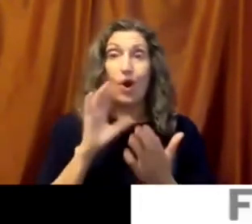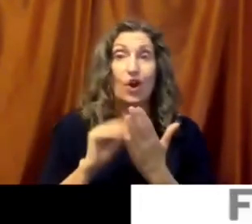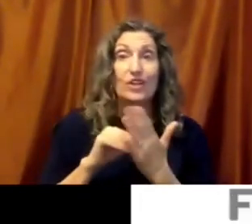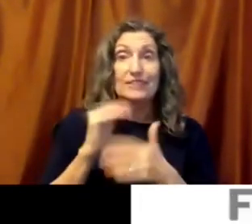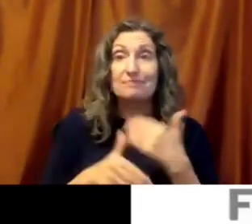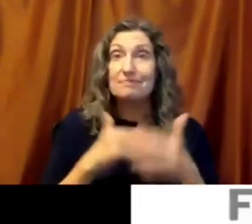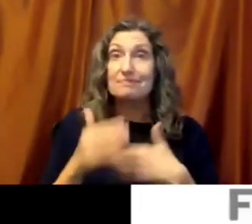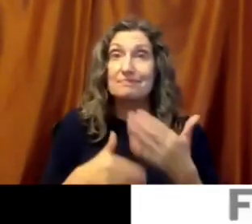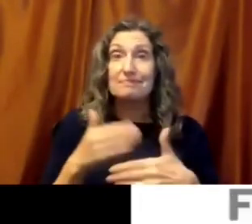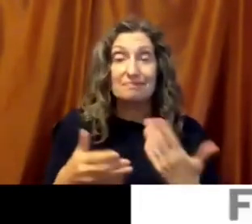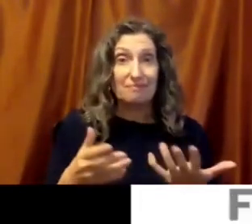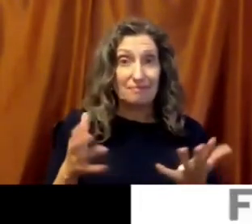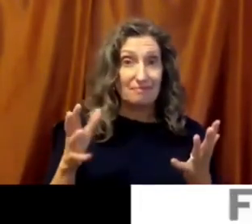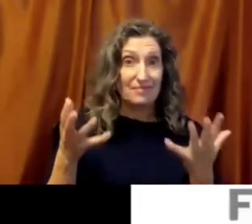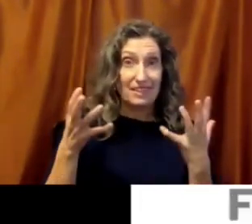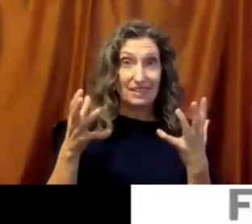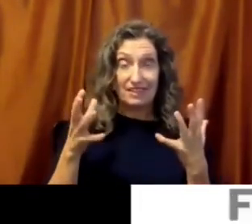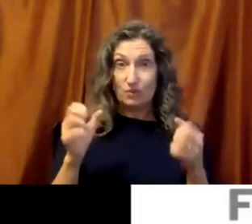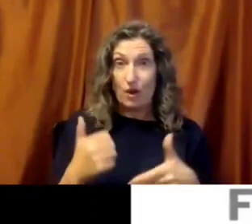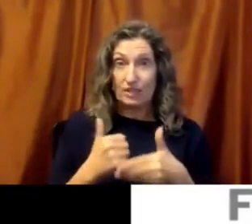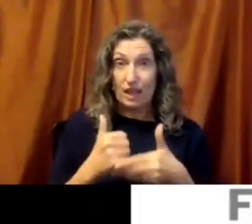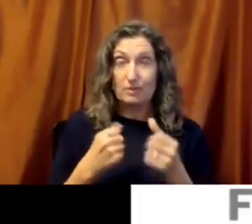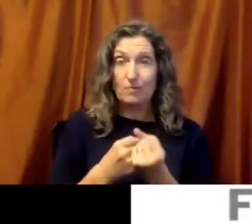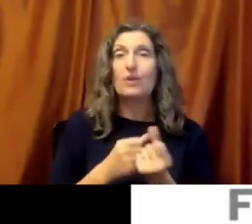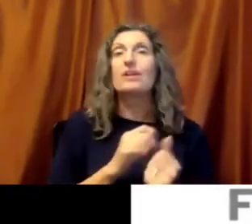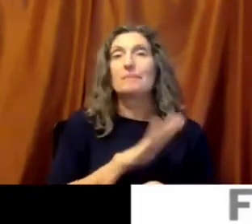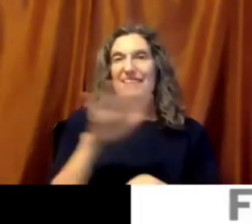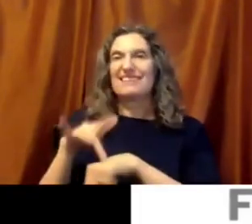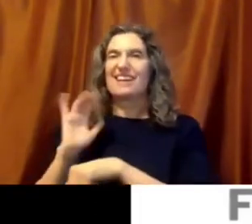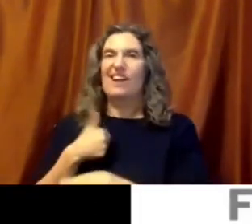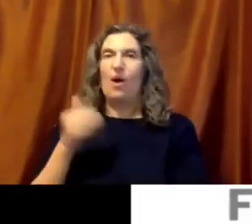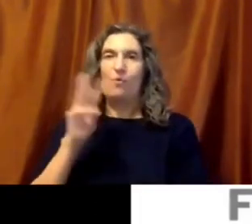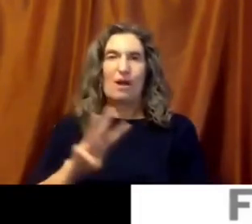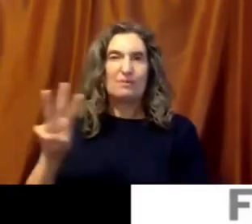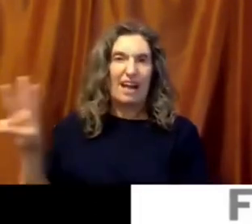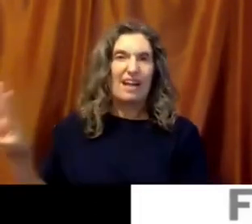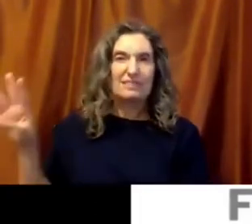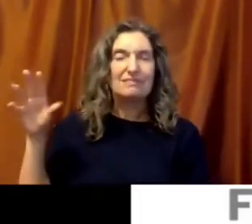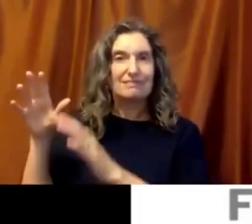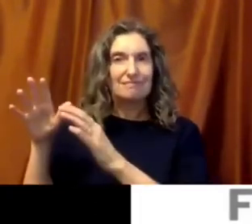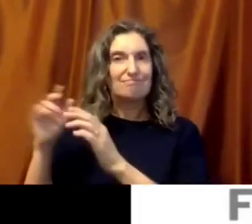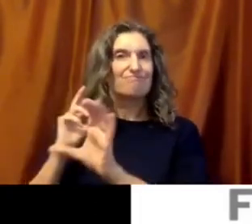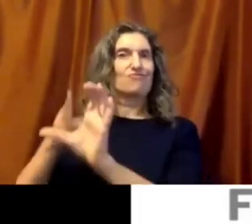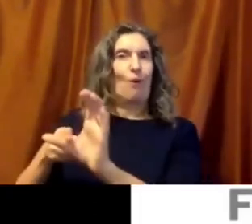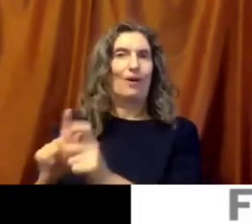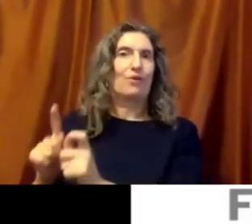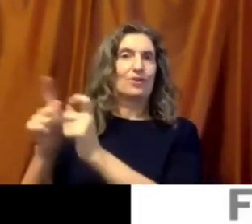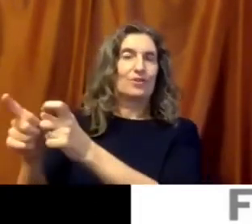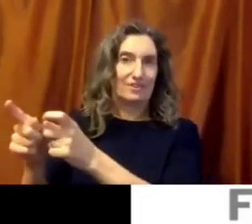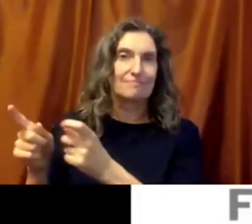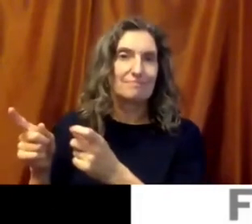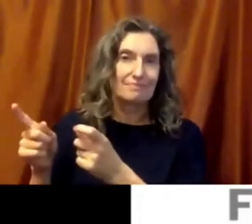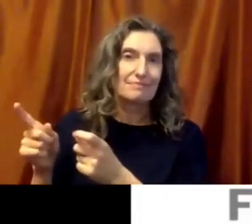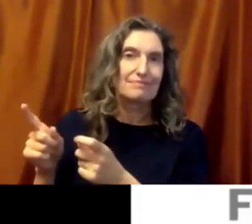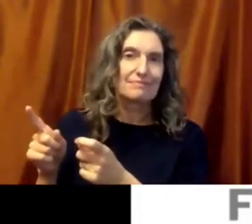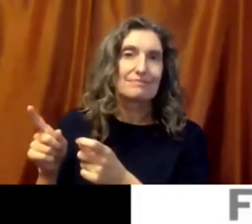if you would like to help support this, please go to our website and join or contribute in some way. It's the